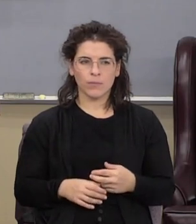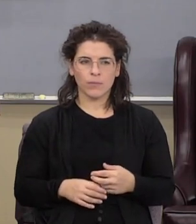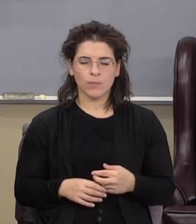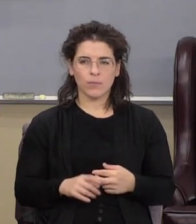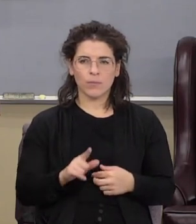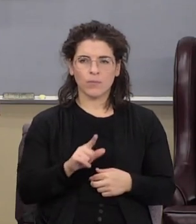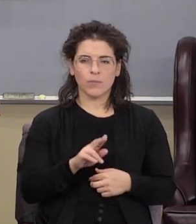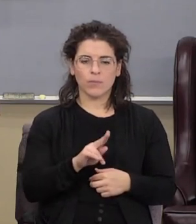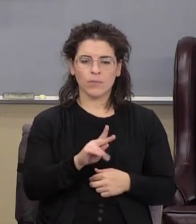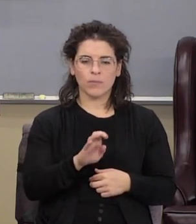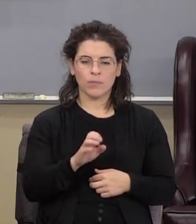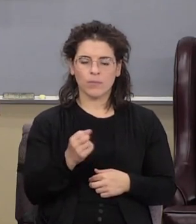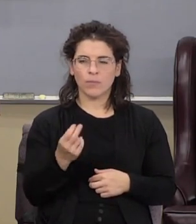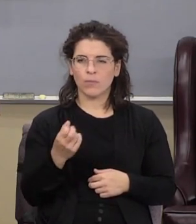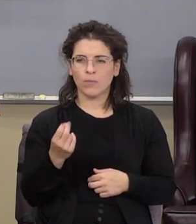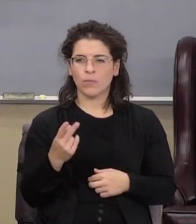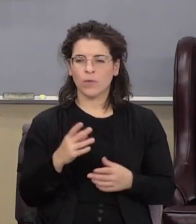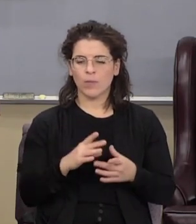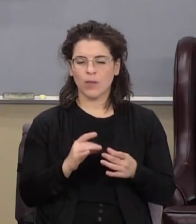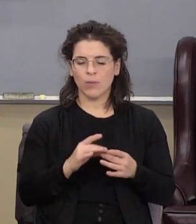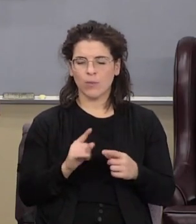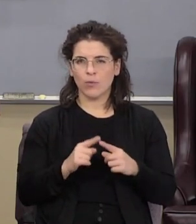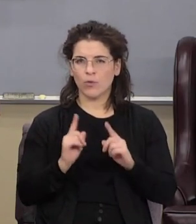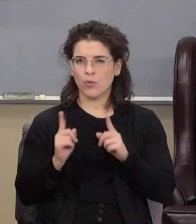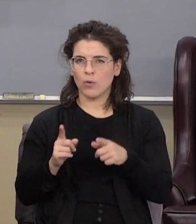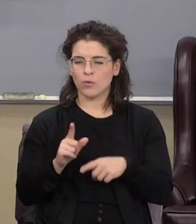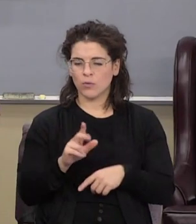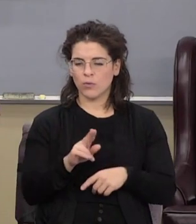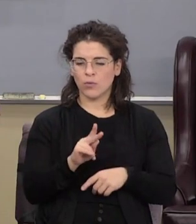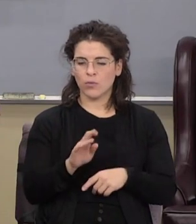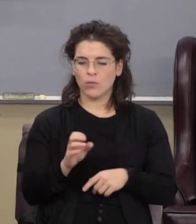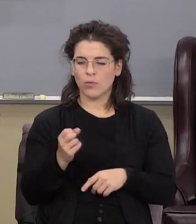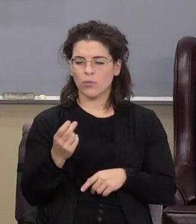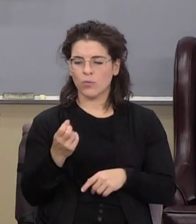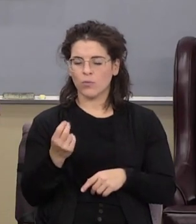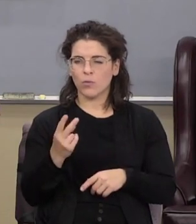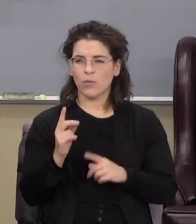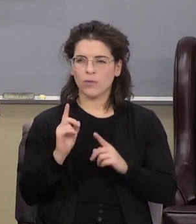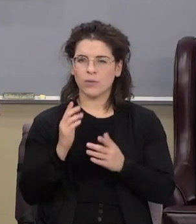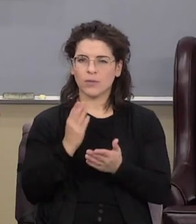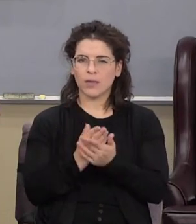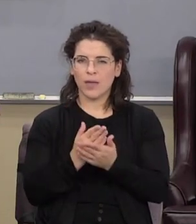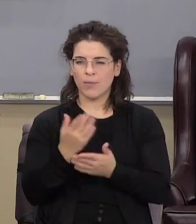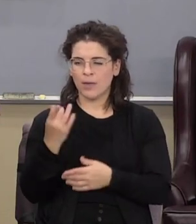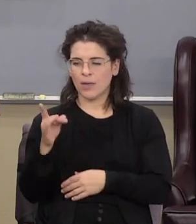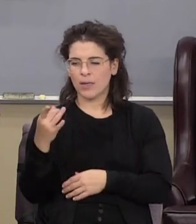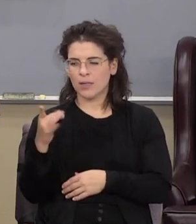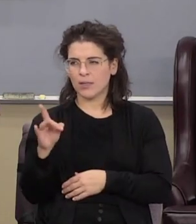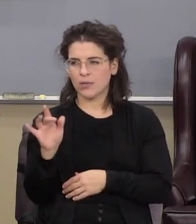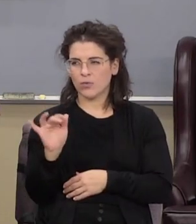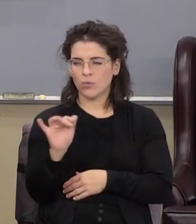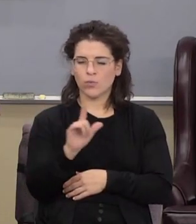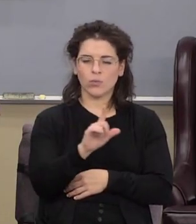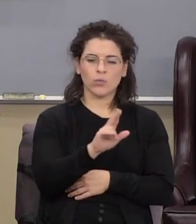while you turn into Luke chapter 12 just keep turning over to chapter 18 just for a second Luke 18